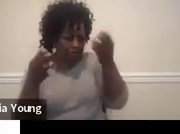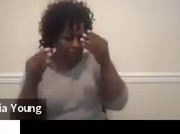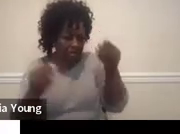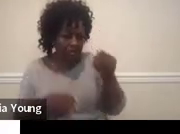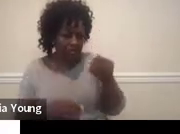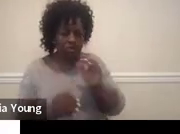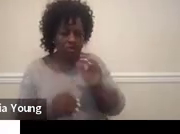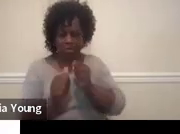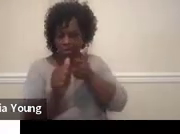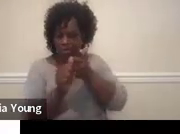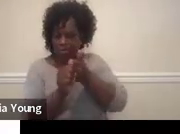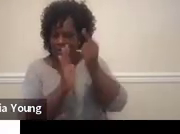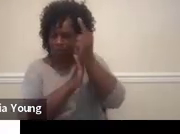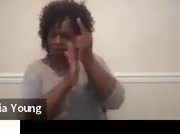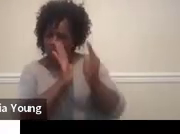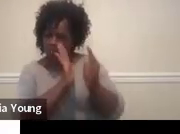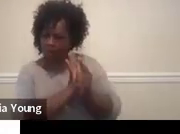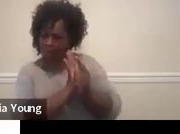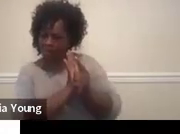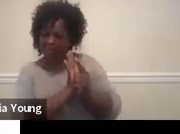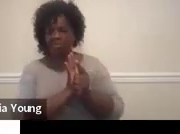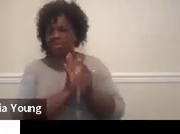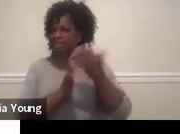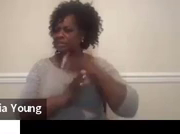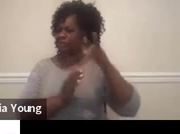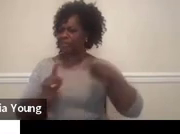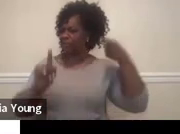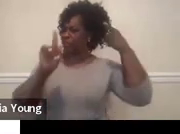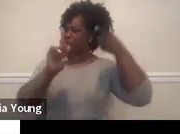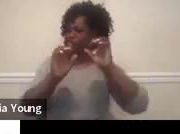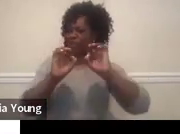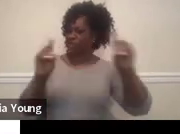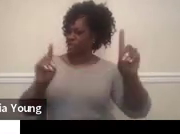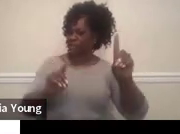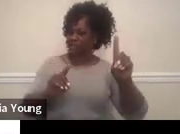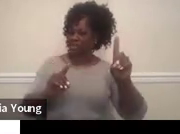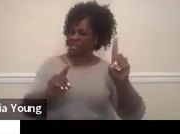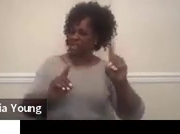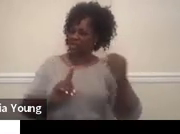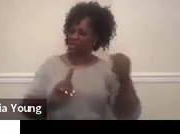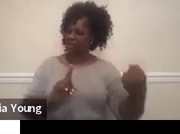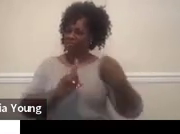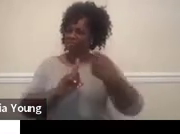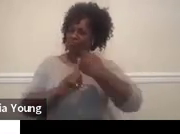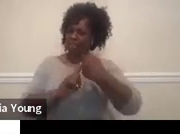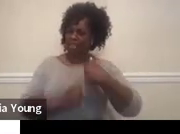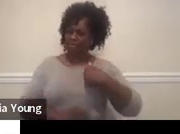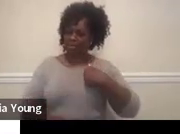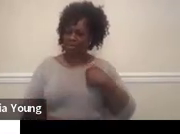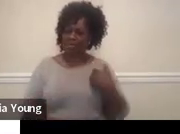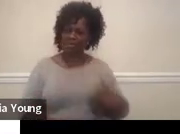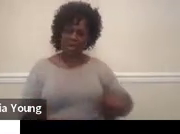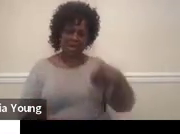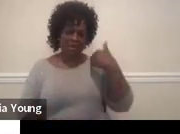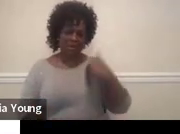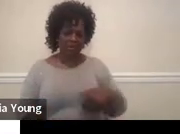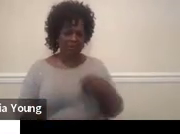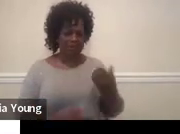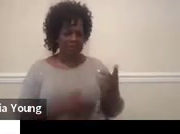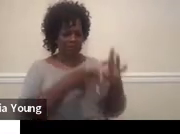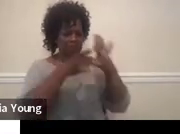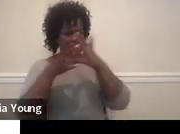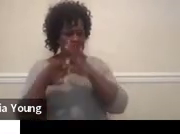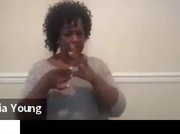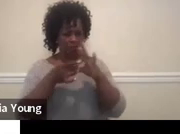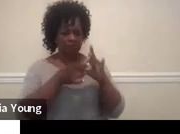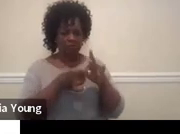goal of education. And I, that, I saw that somewhere and it just really struck me, especially as it relates to